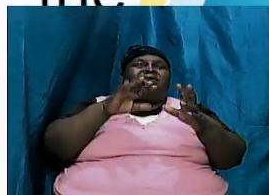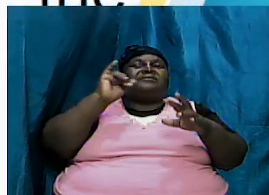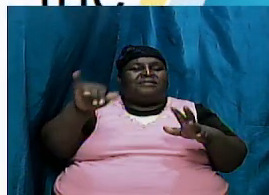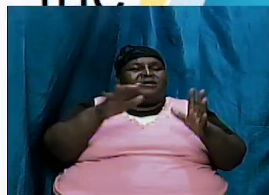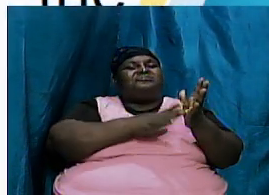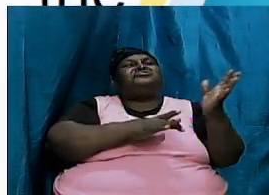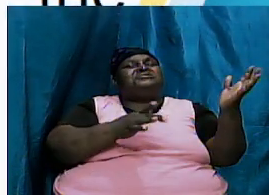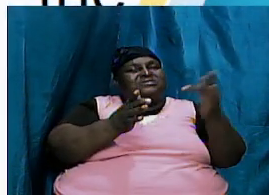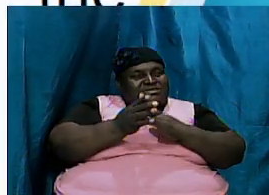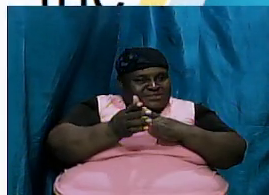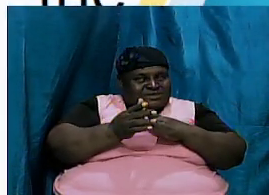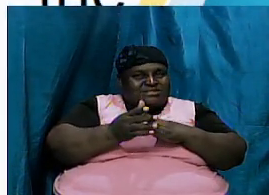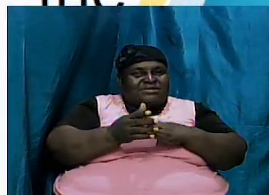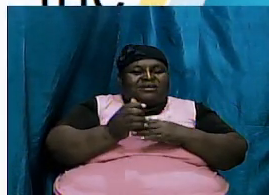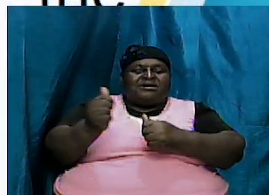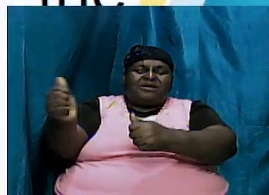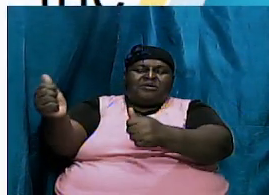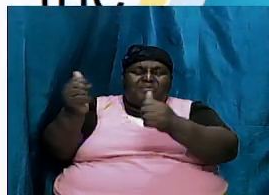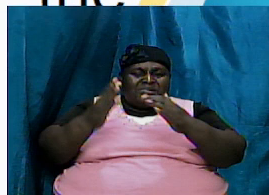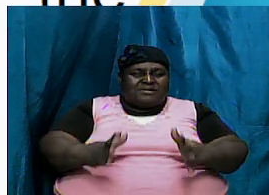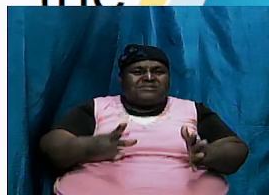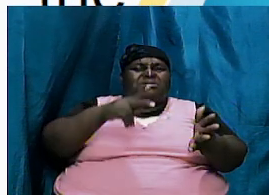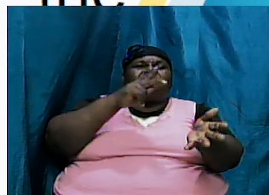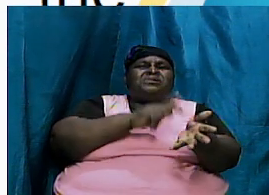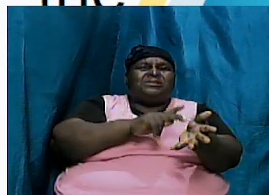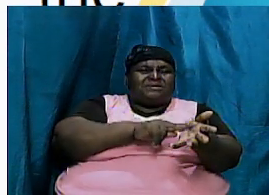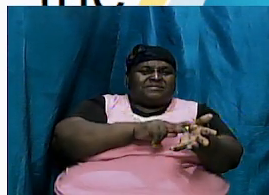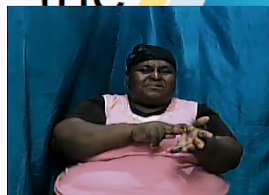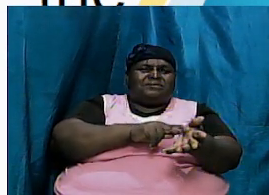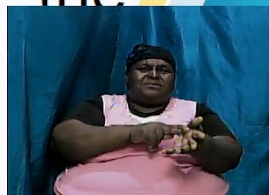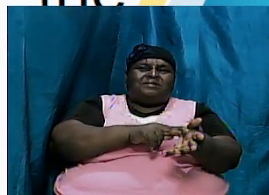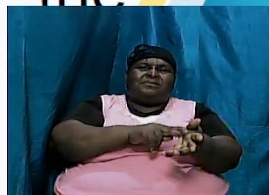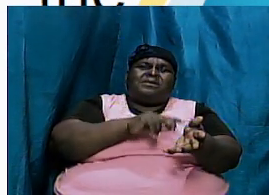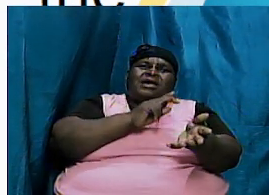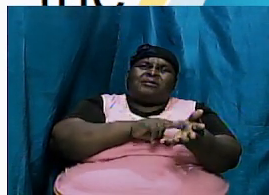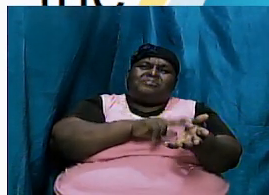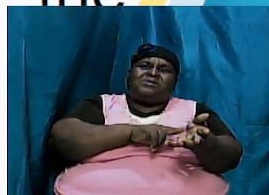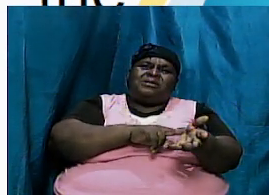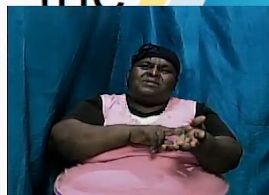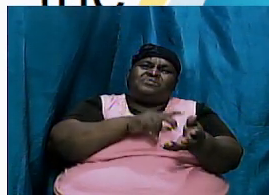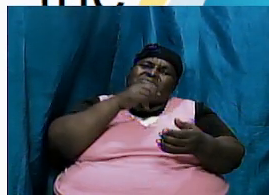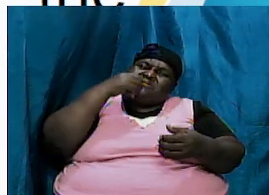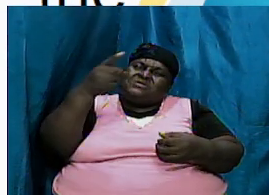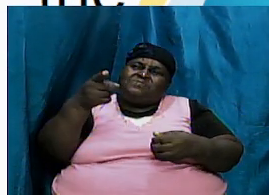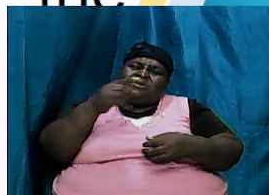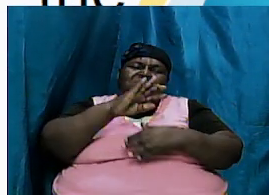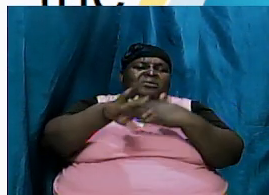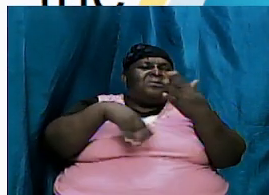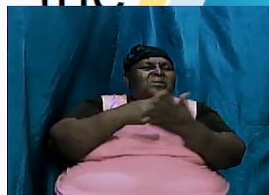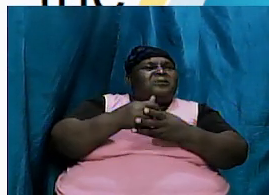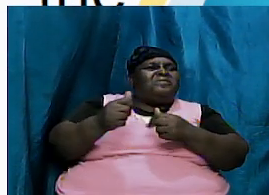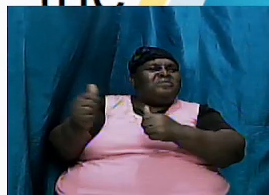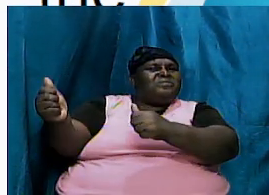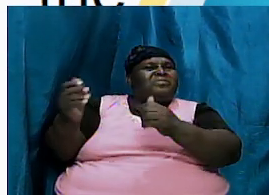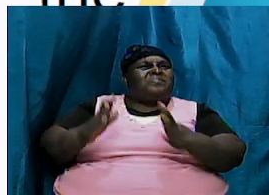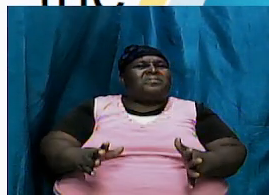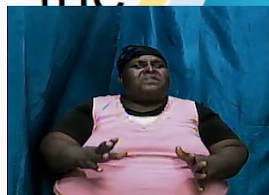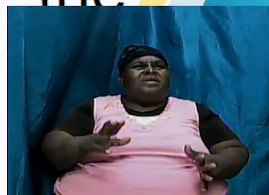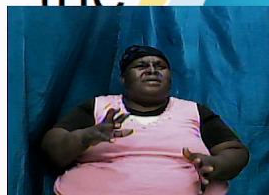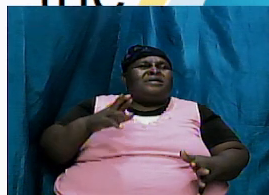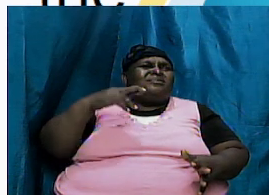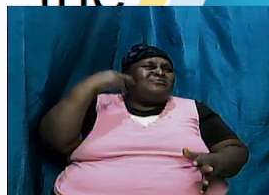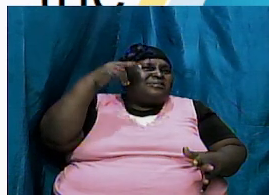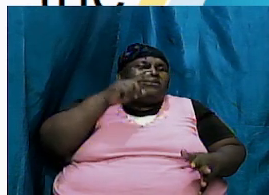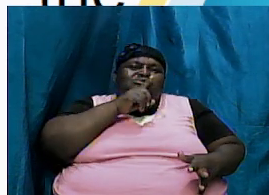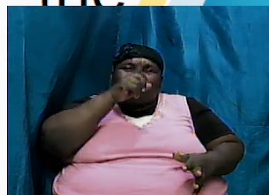that the apostle Peter and Peter would have been speaking representing all the apostles they recognize the truth